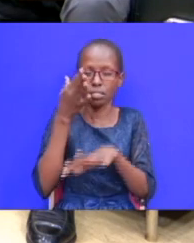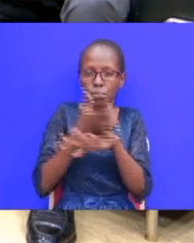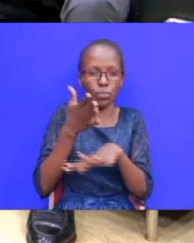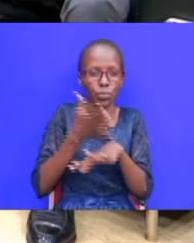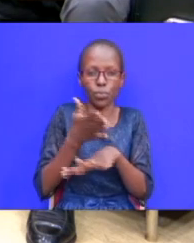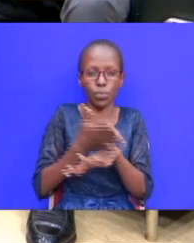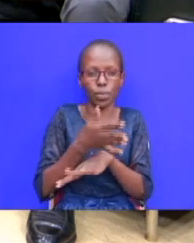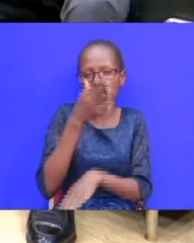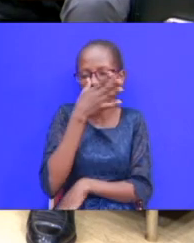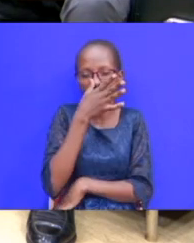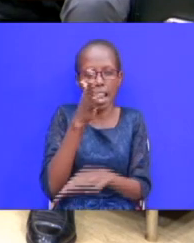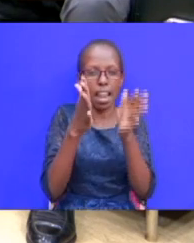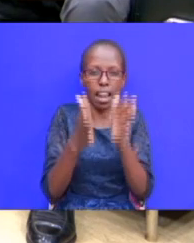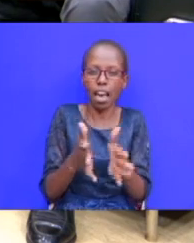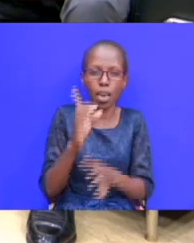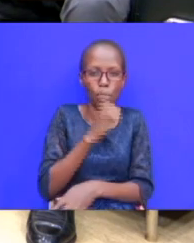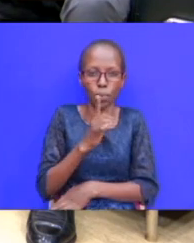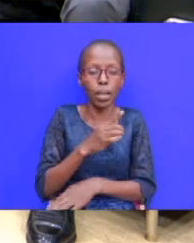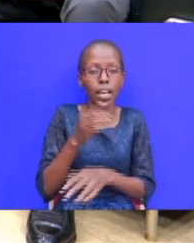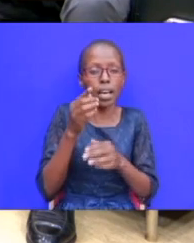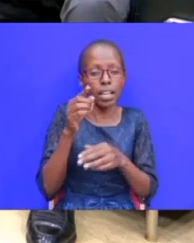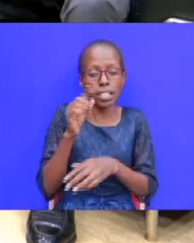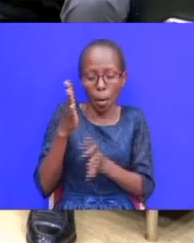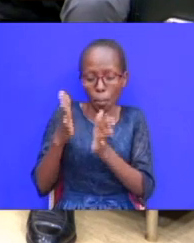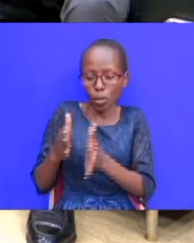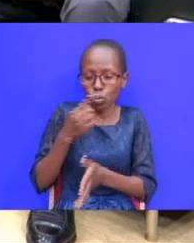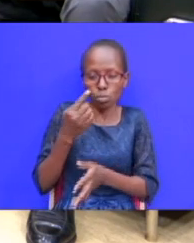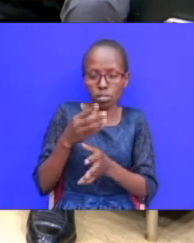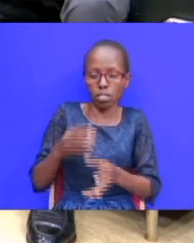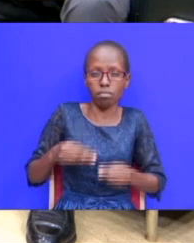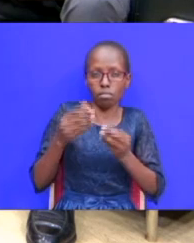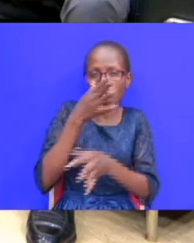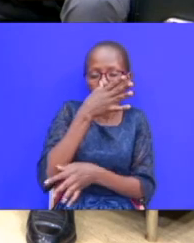supplant is uh someone who takes is a liar